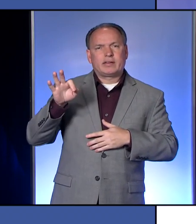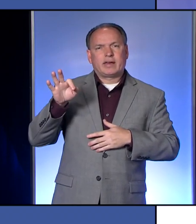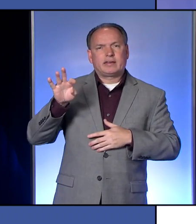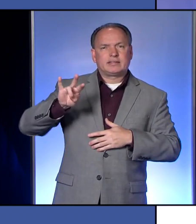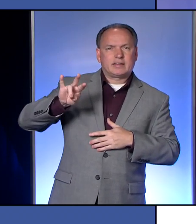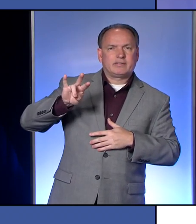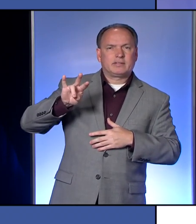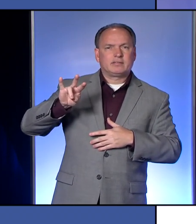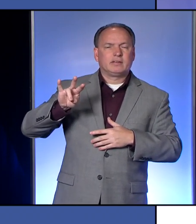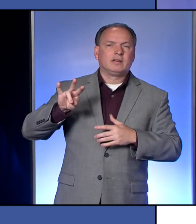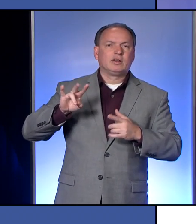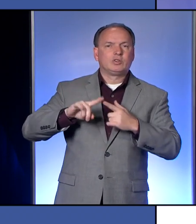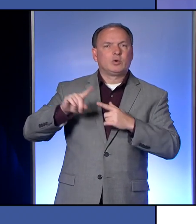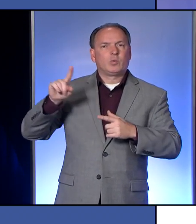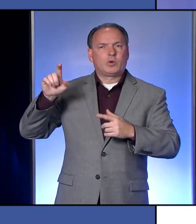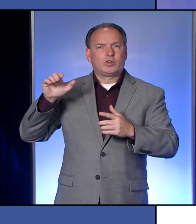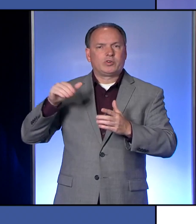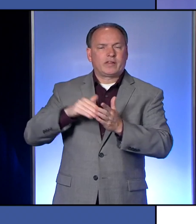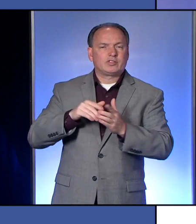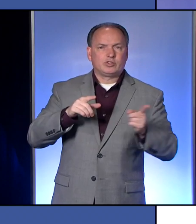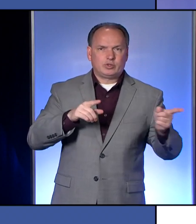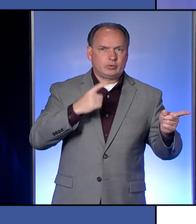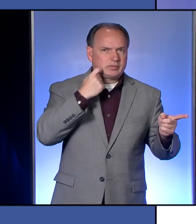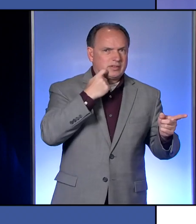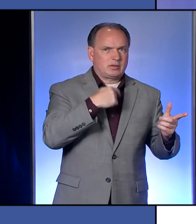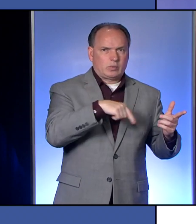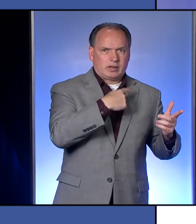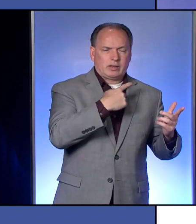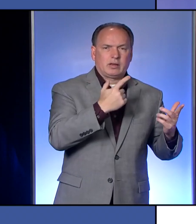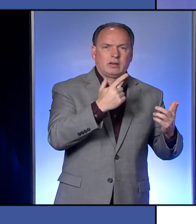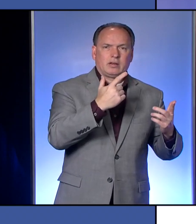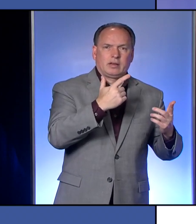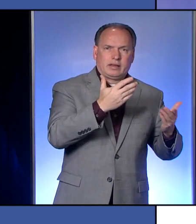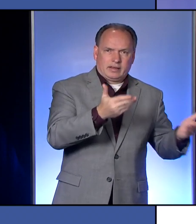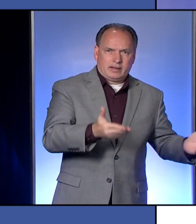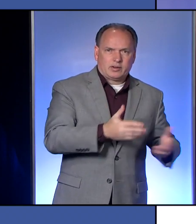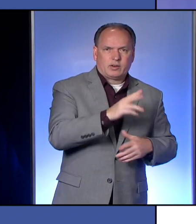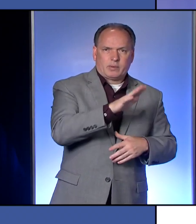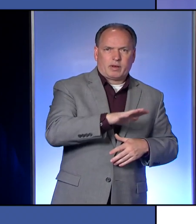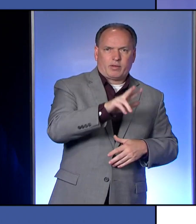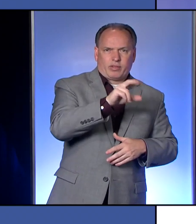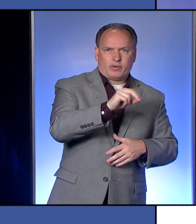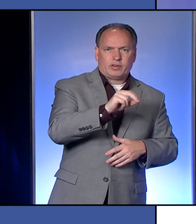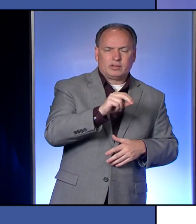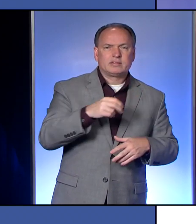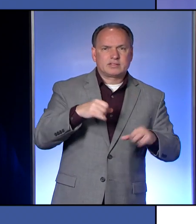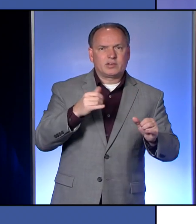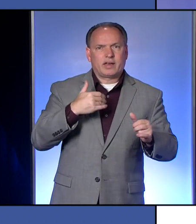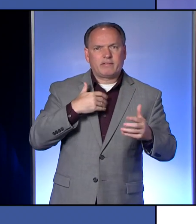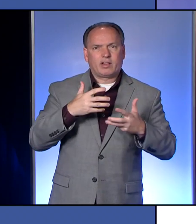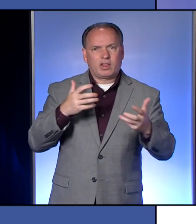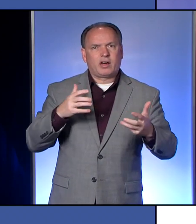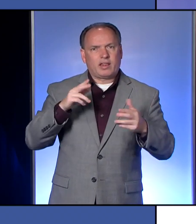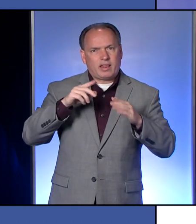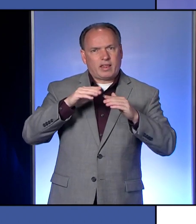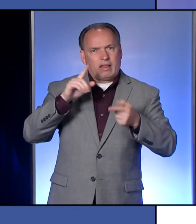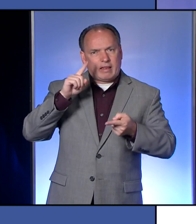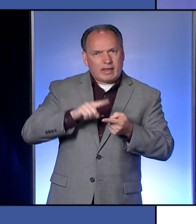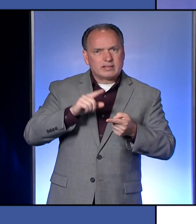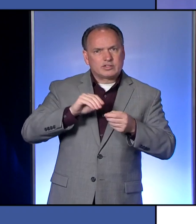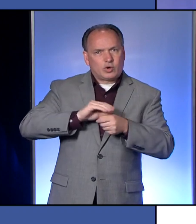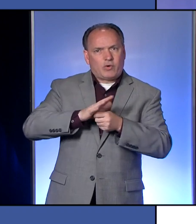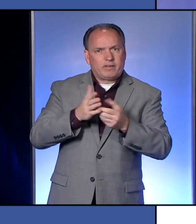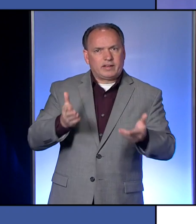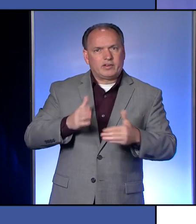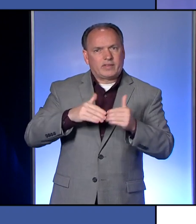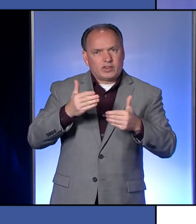100,000. We're running, like you said, around 30. Care to comment about that? We still have a lot less COVID here than the rest of the